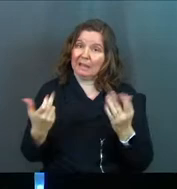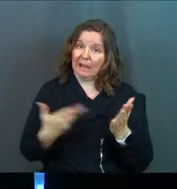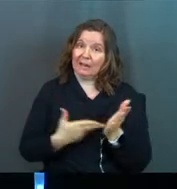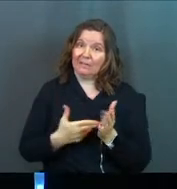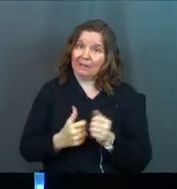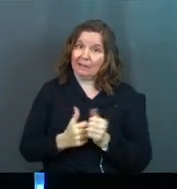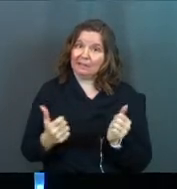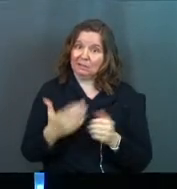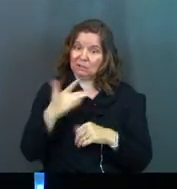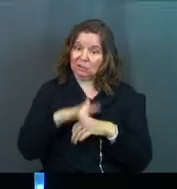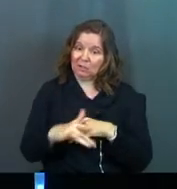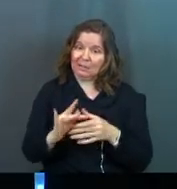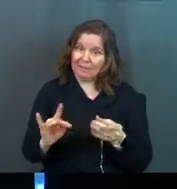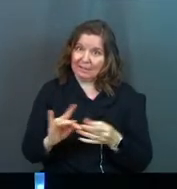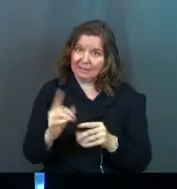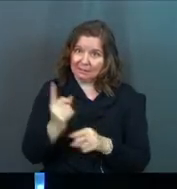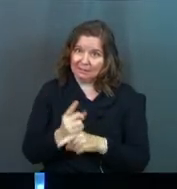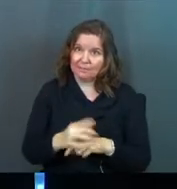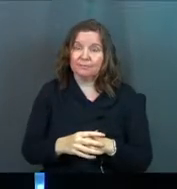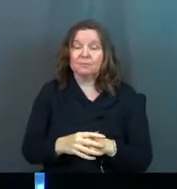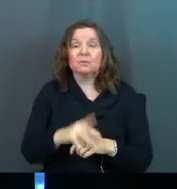honesty this early in the message, right?